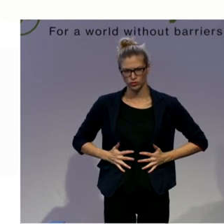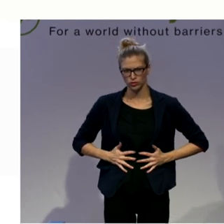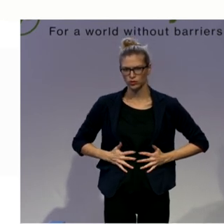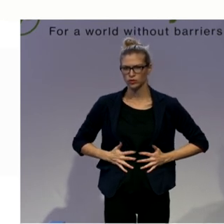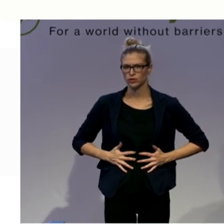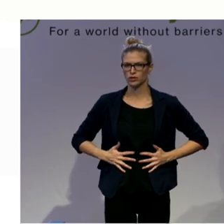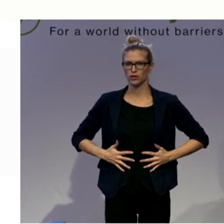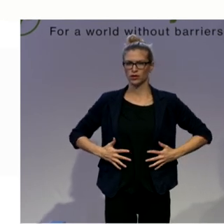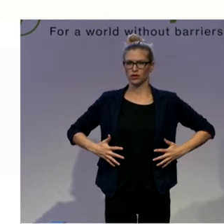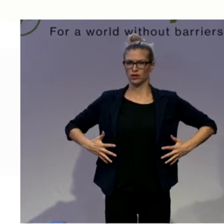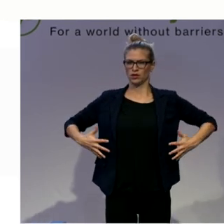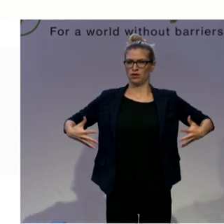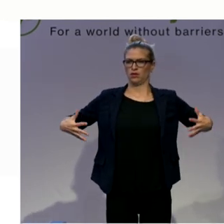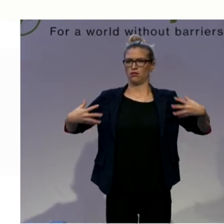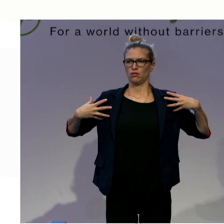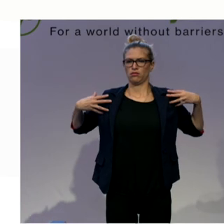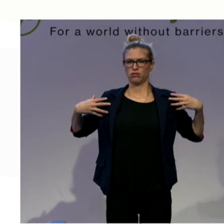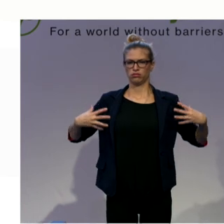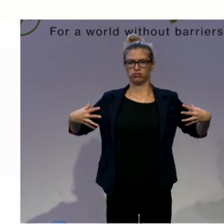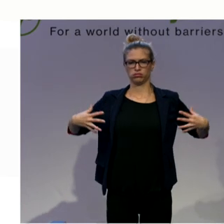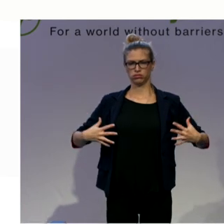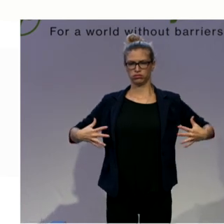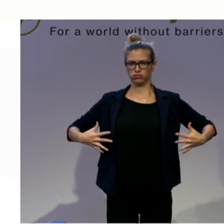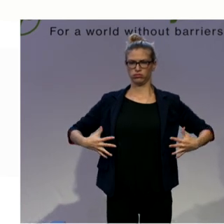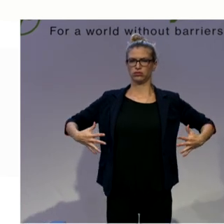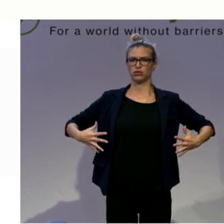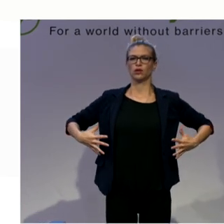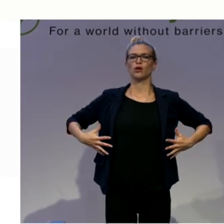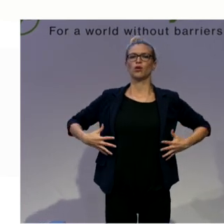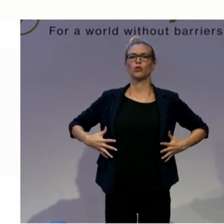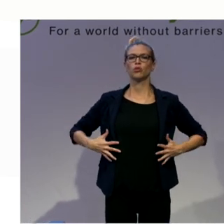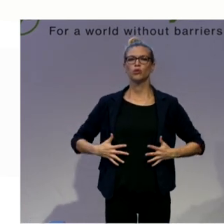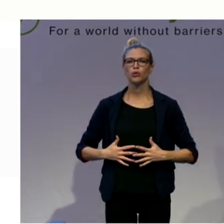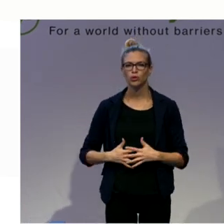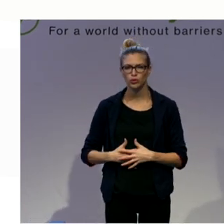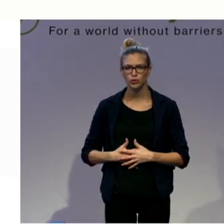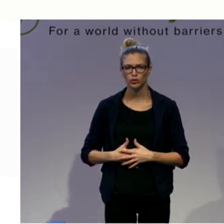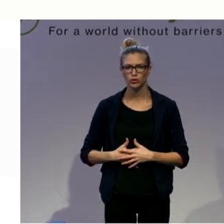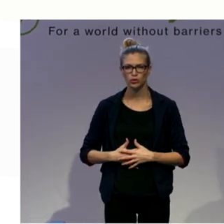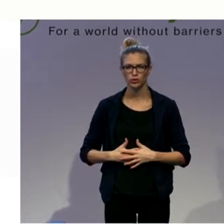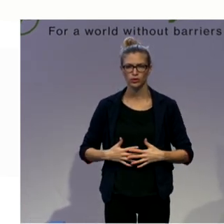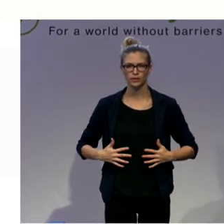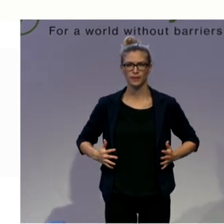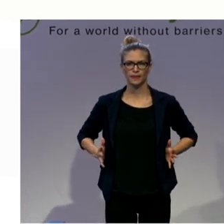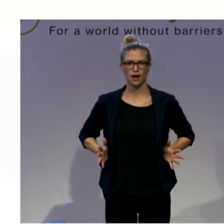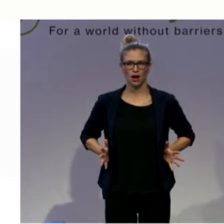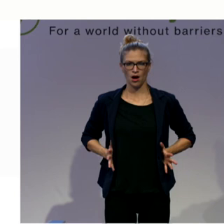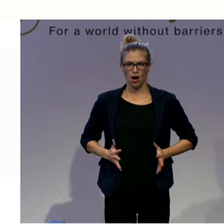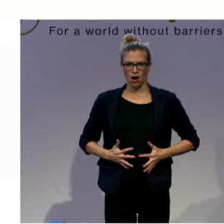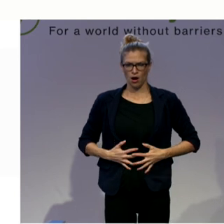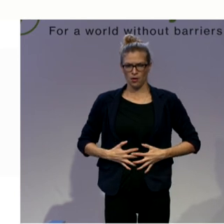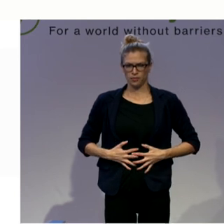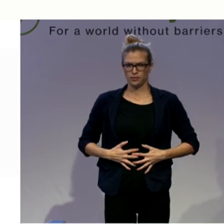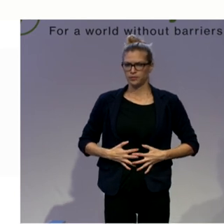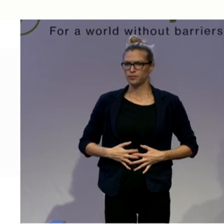different direction. And exhale deeply. Move them in. So I